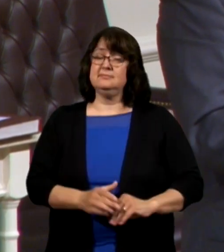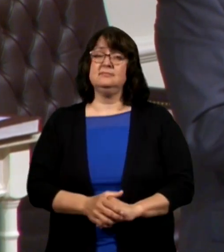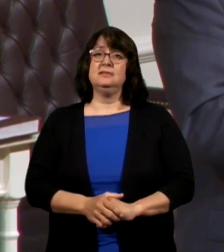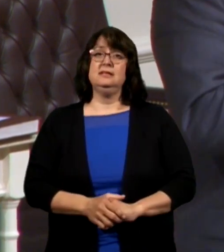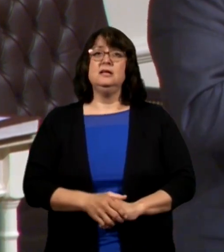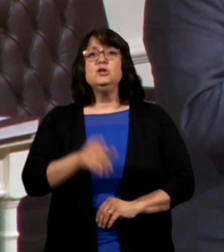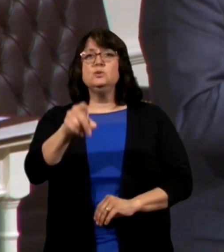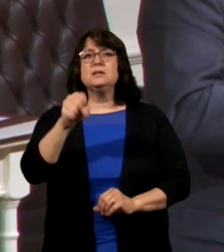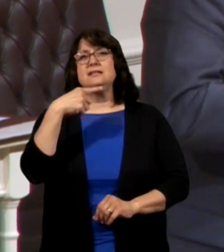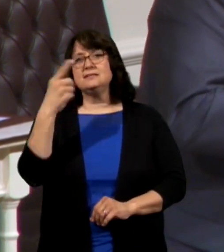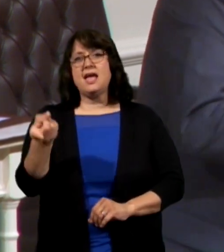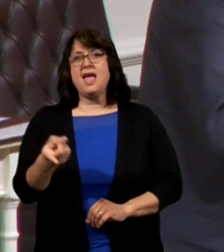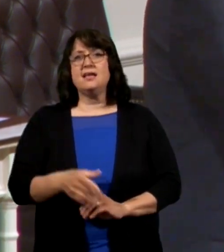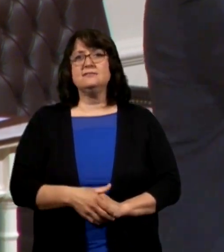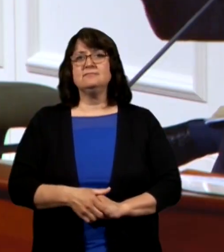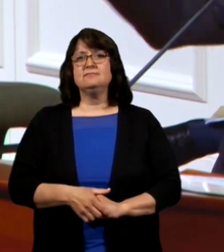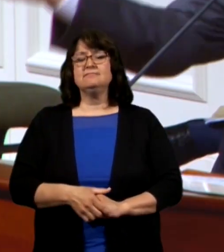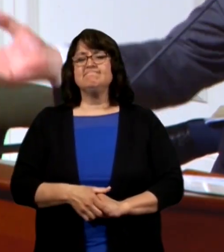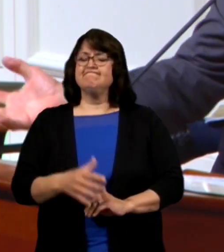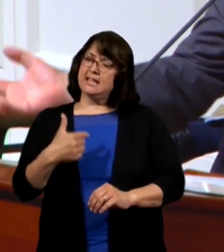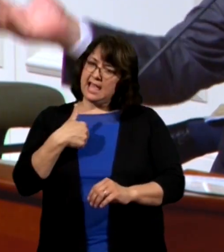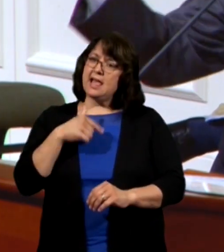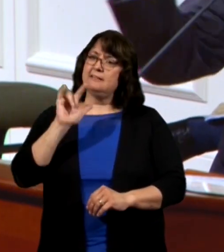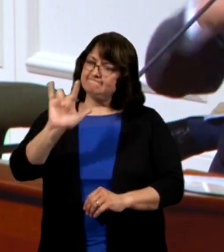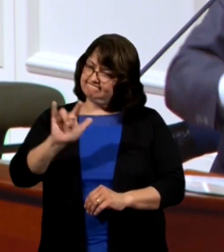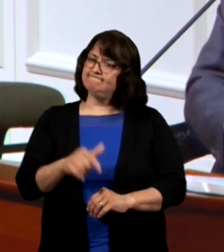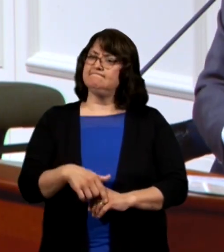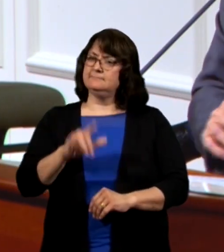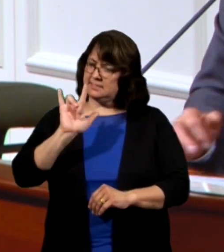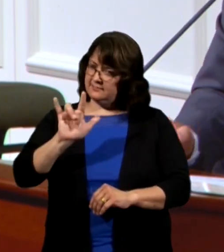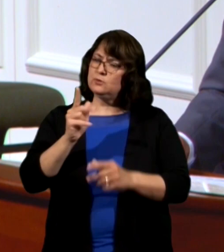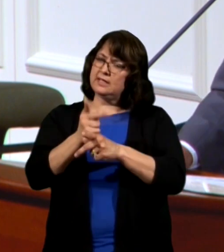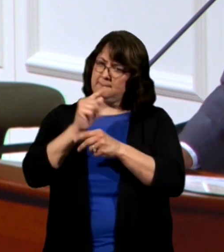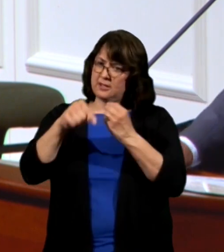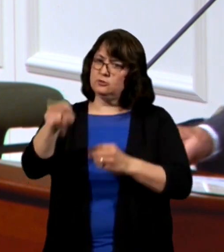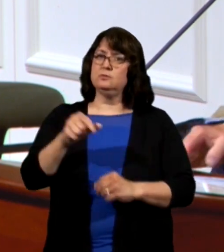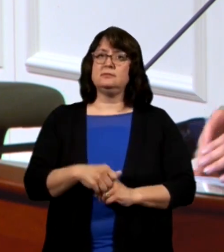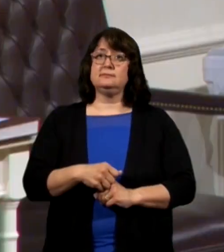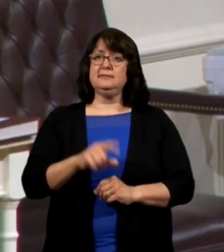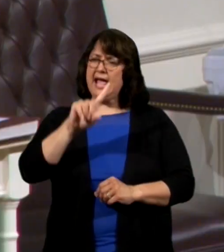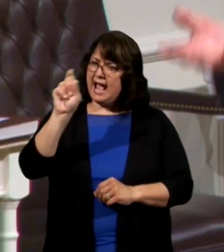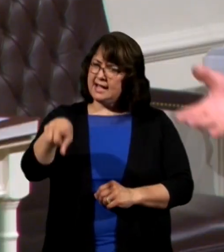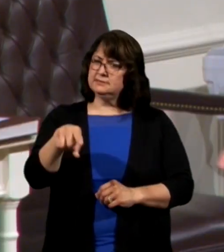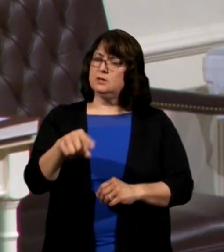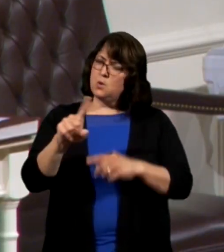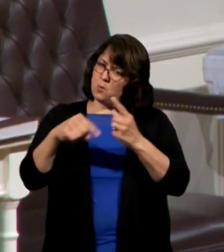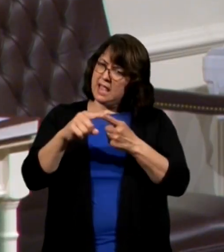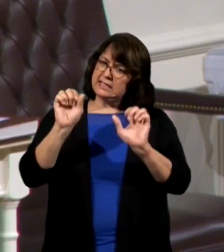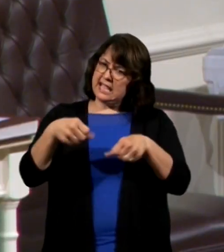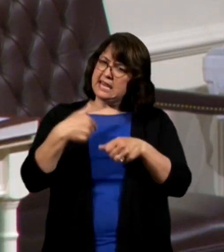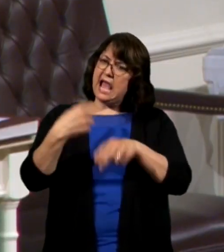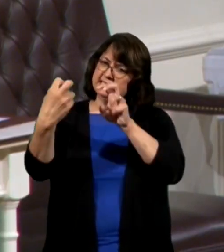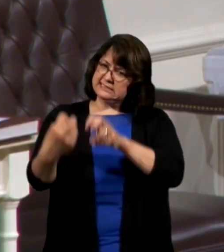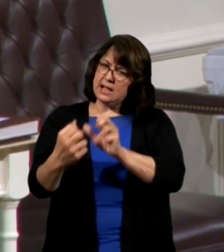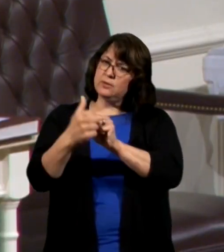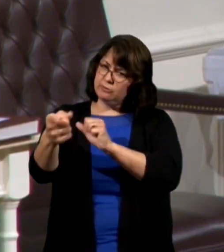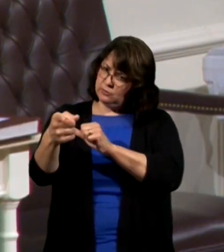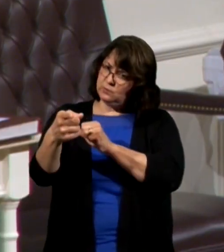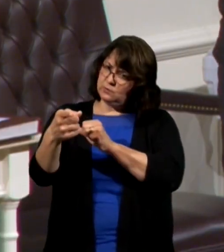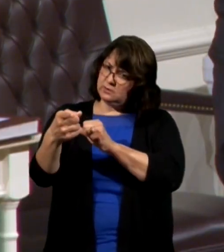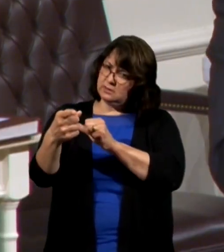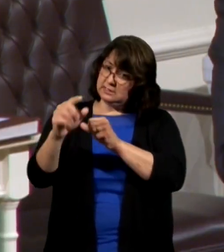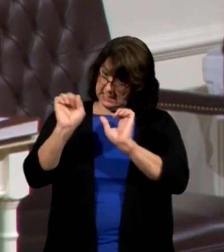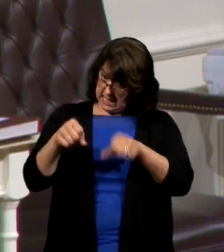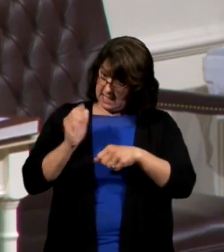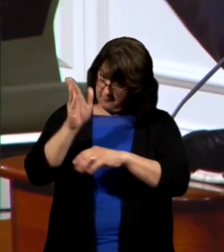you can express your love express your care ask when could I sit down seriously could I